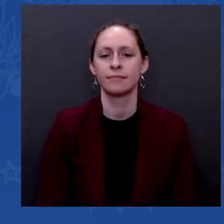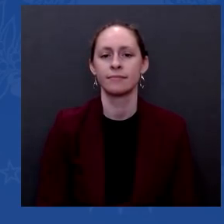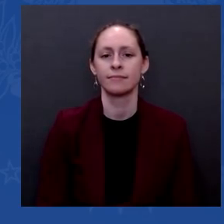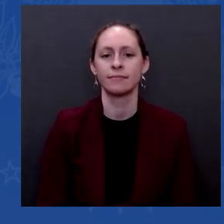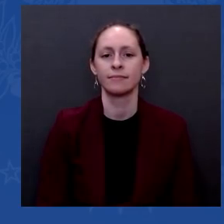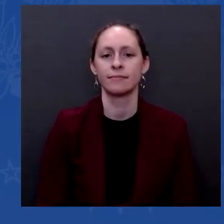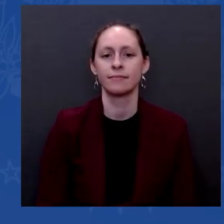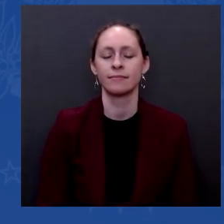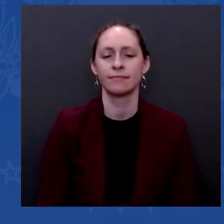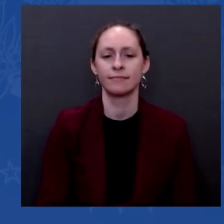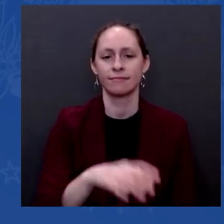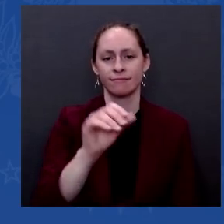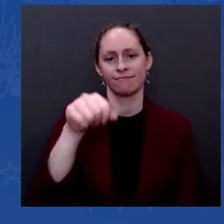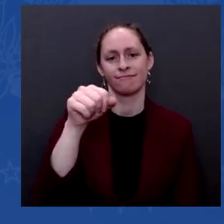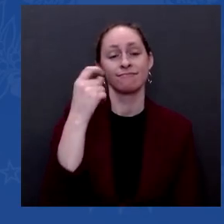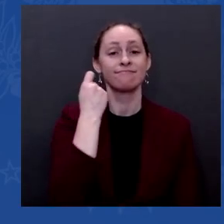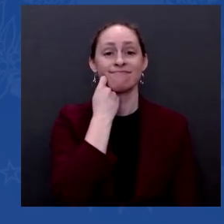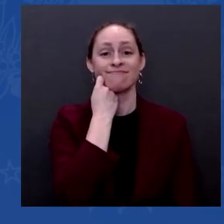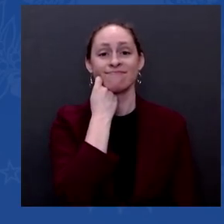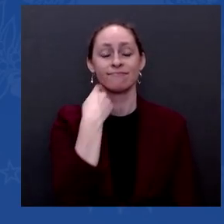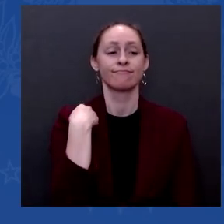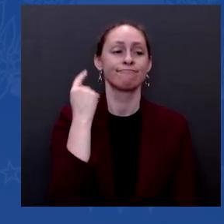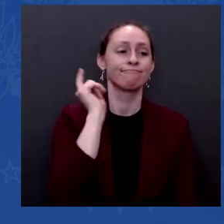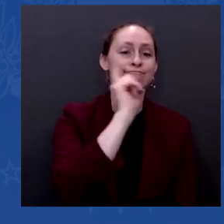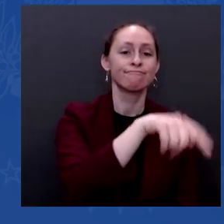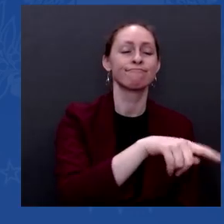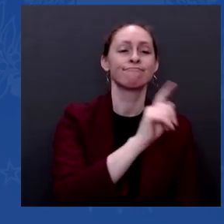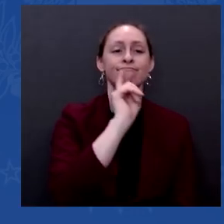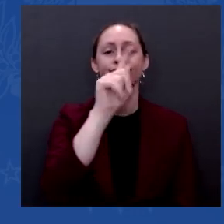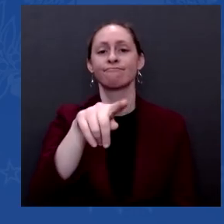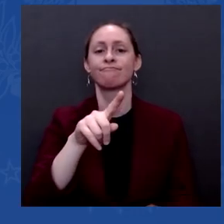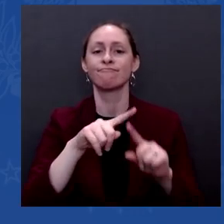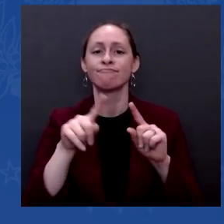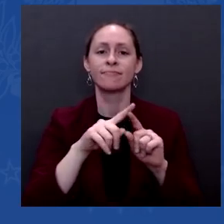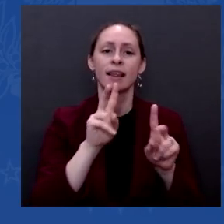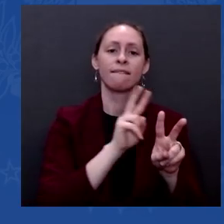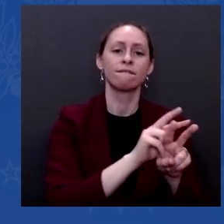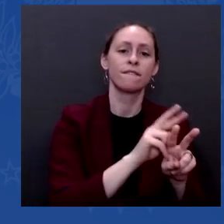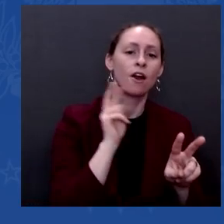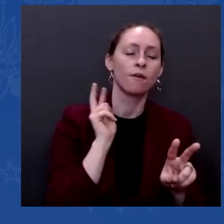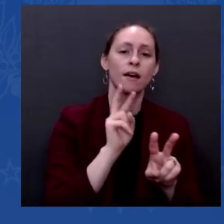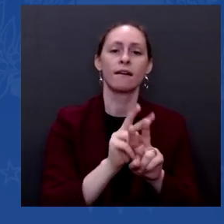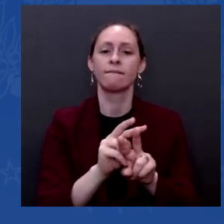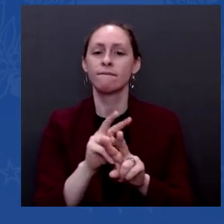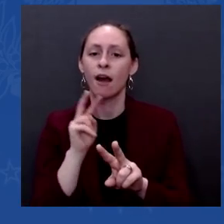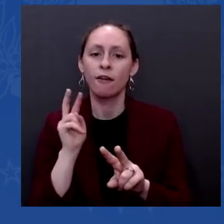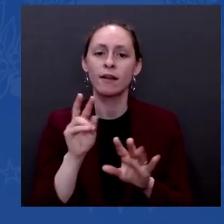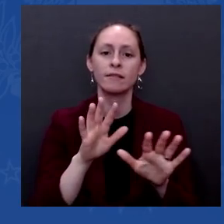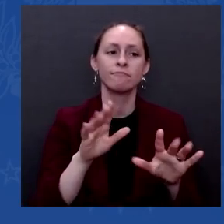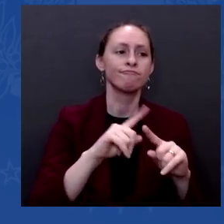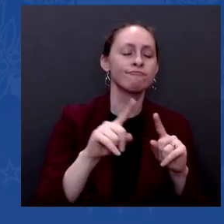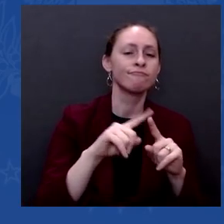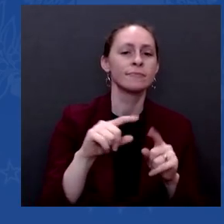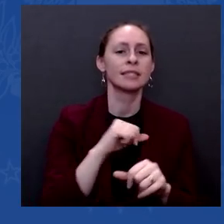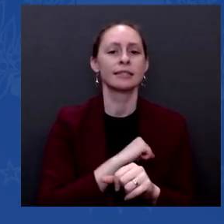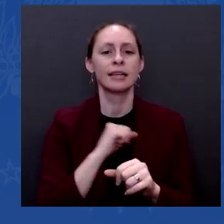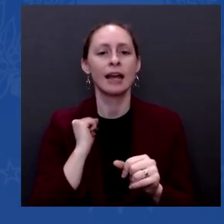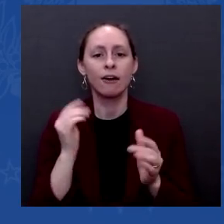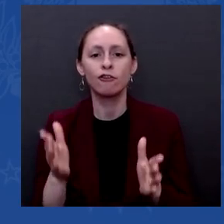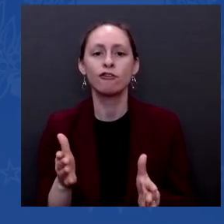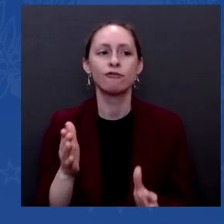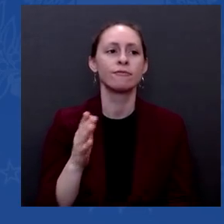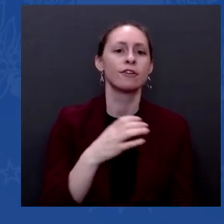attended and congressmen and senators who come along with me. I don't don't hold me to the number, but somewhere between 20 and